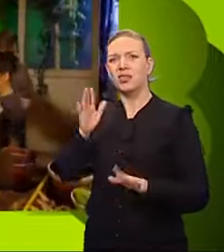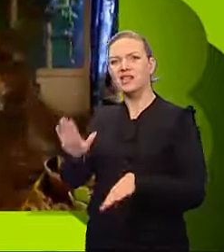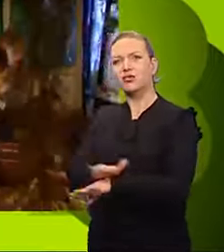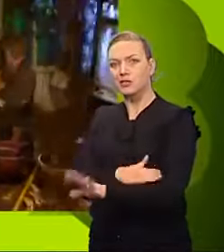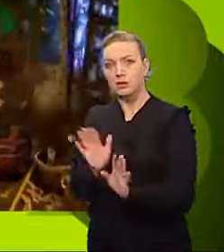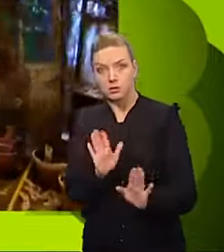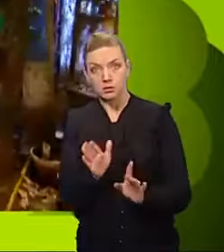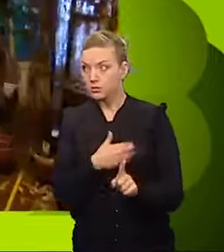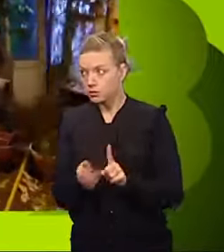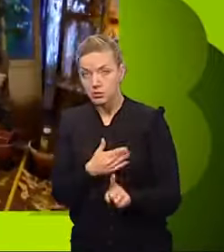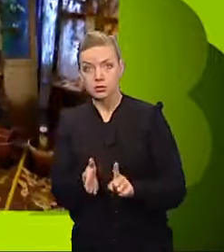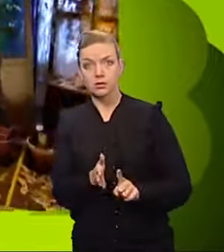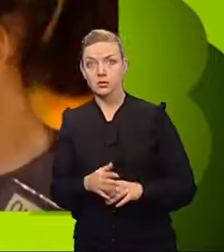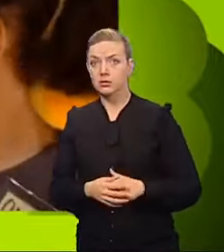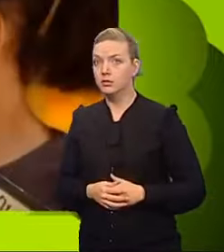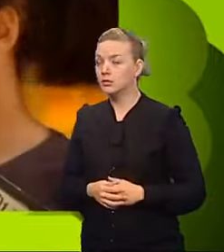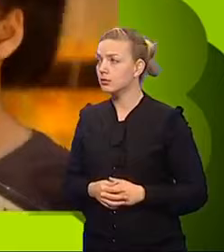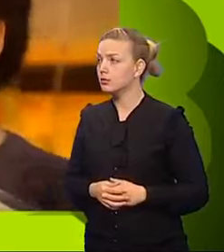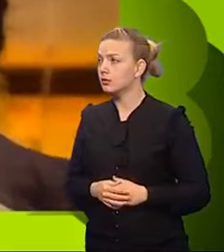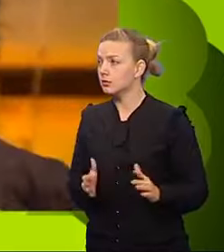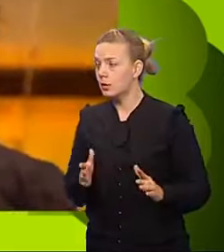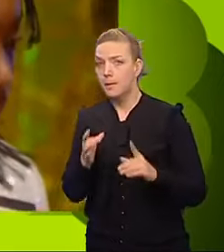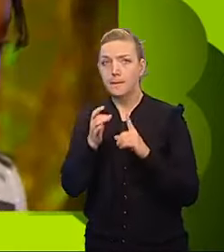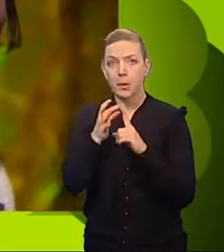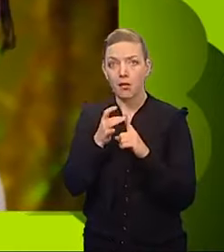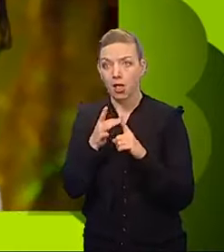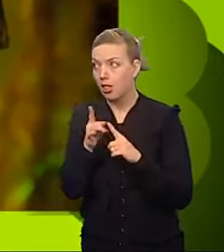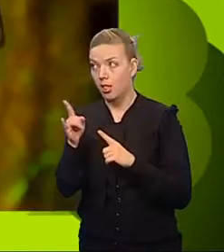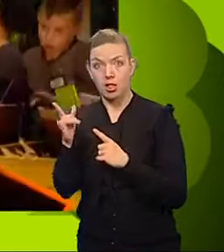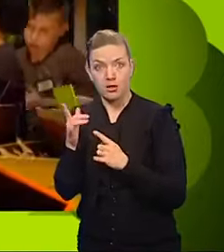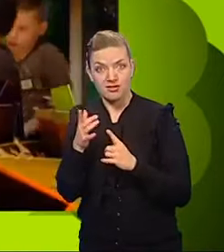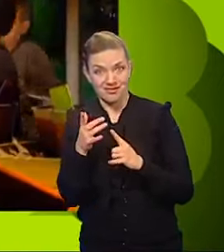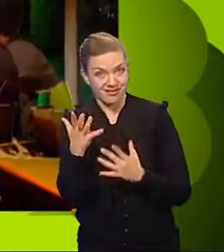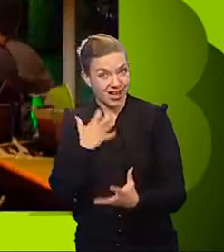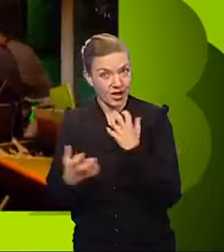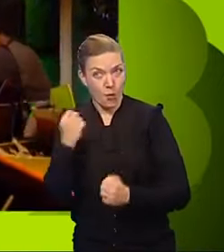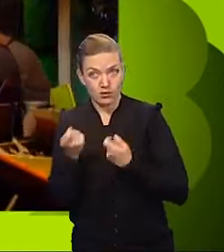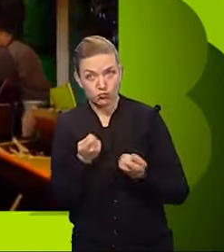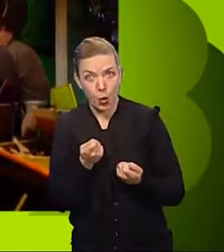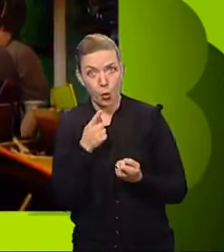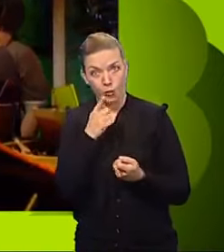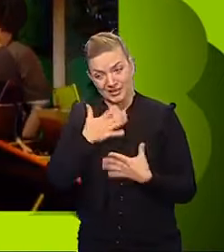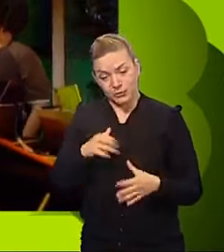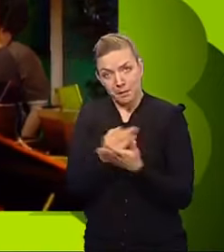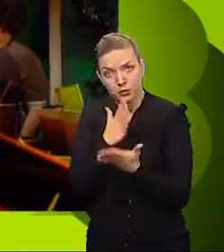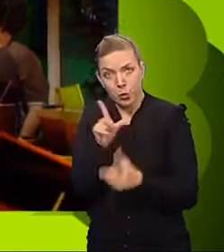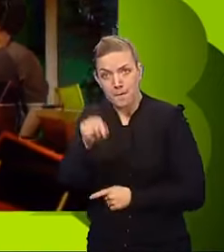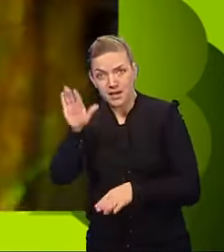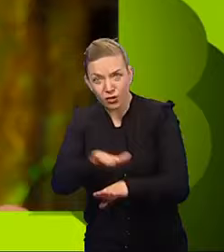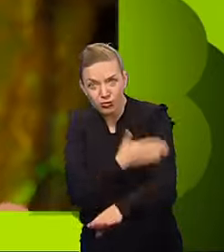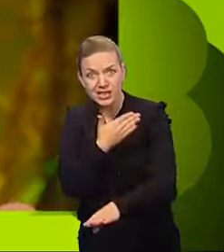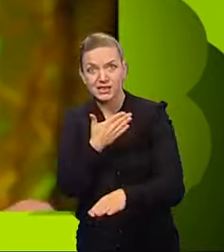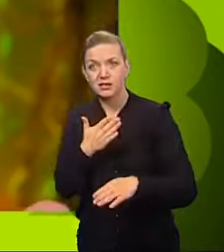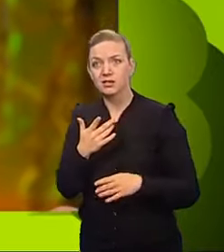I'll go for purple. I'll go for purple. purple. They're all starting to take control. Do something to make them choose the green pot. We've just